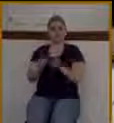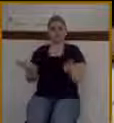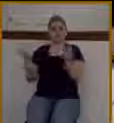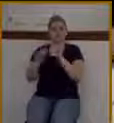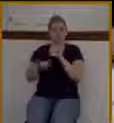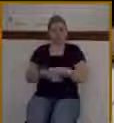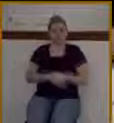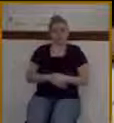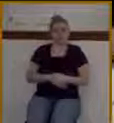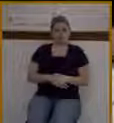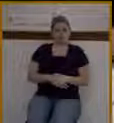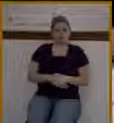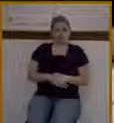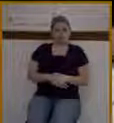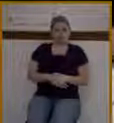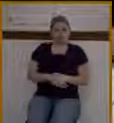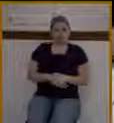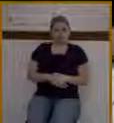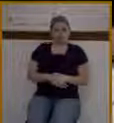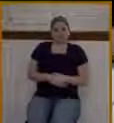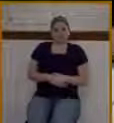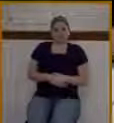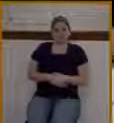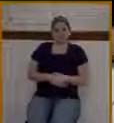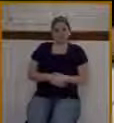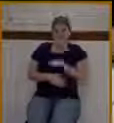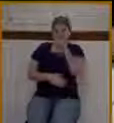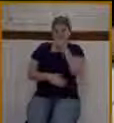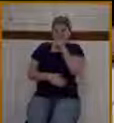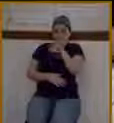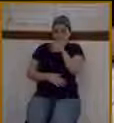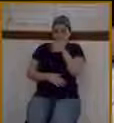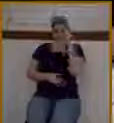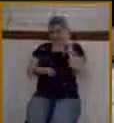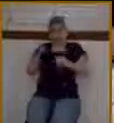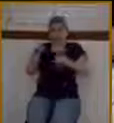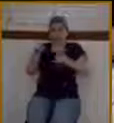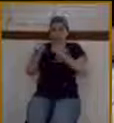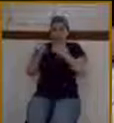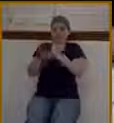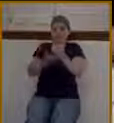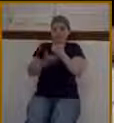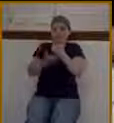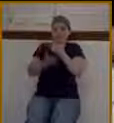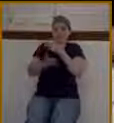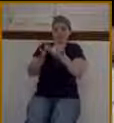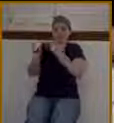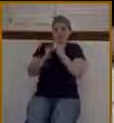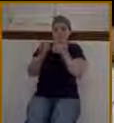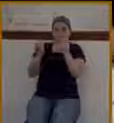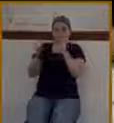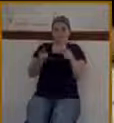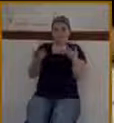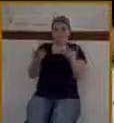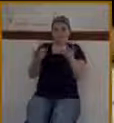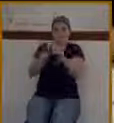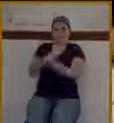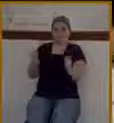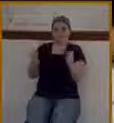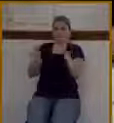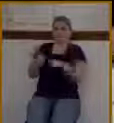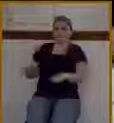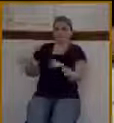this week will be the fulfillment of all that God has promised to redeem mankind from their sin. And so it